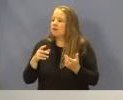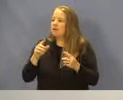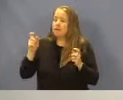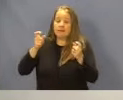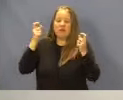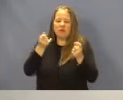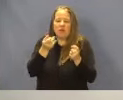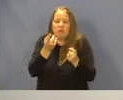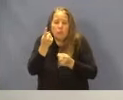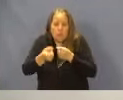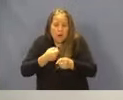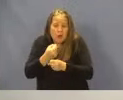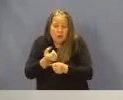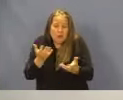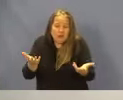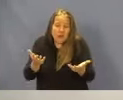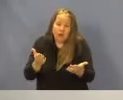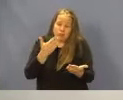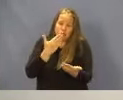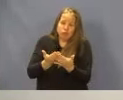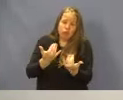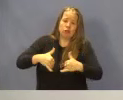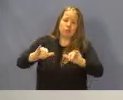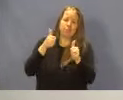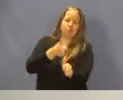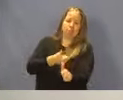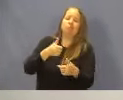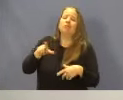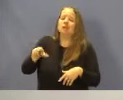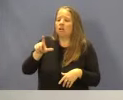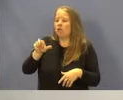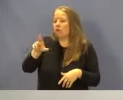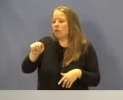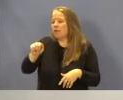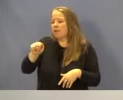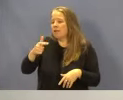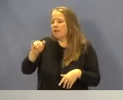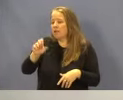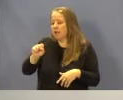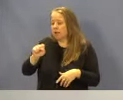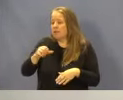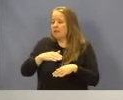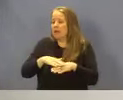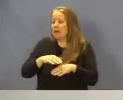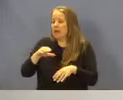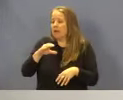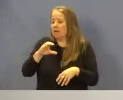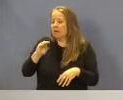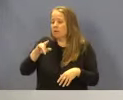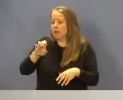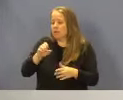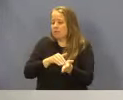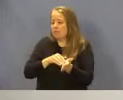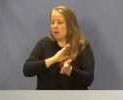celebrating a few one years, which are just as notable. Floretta Gaines at the Composite Medical Board. Young